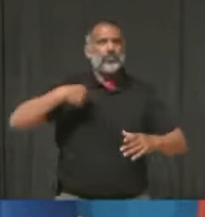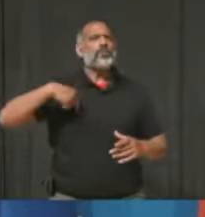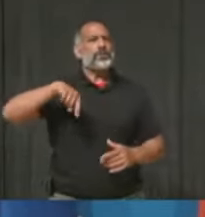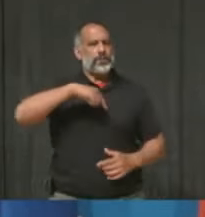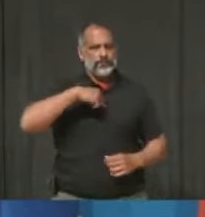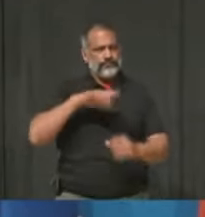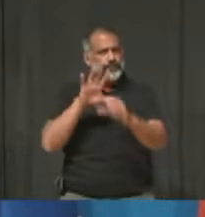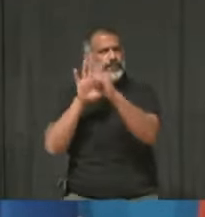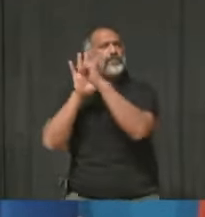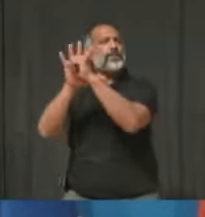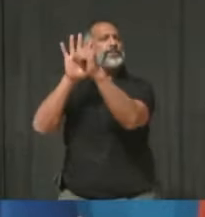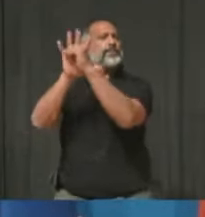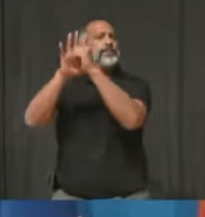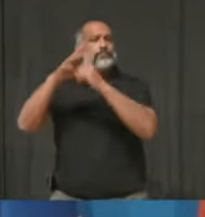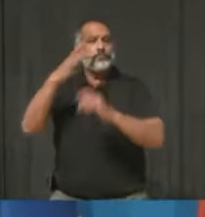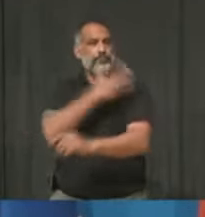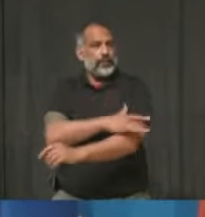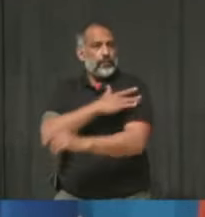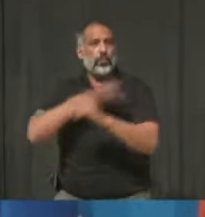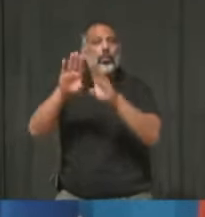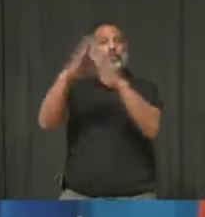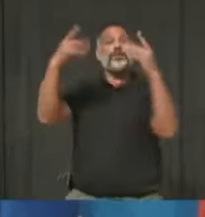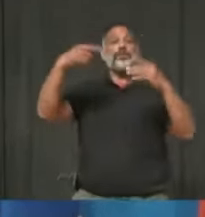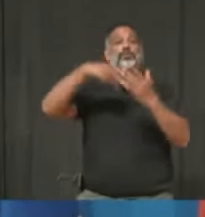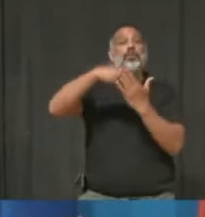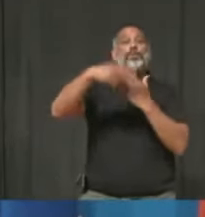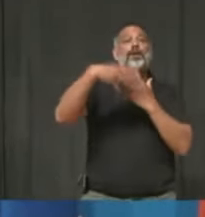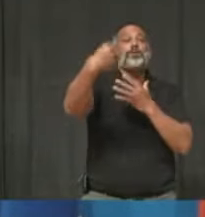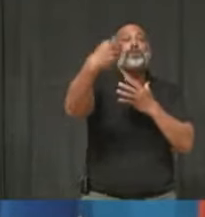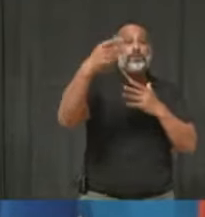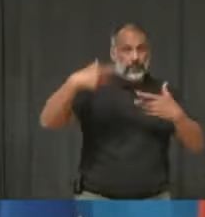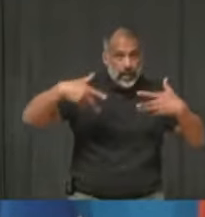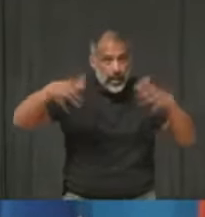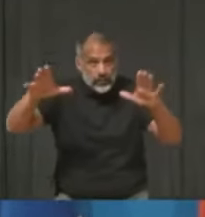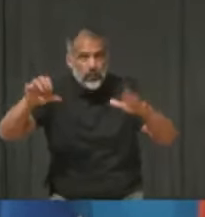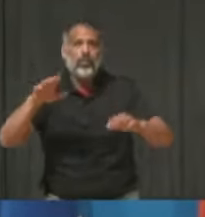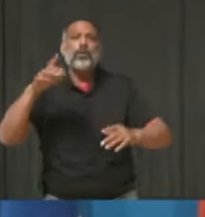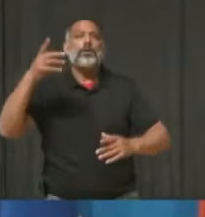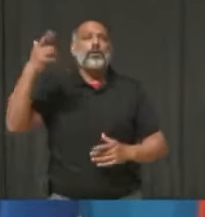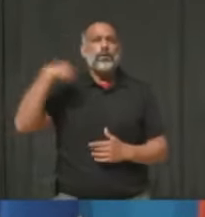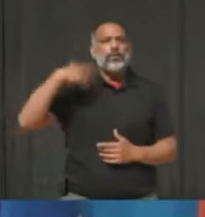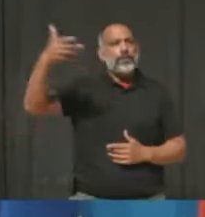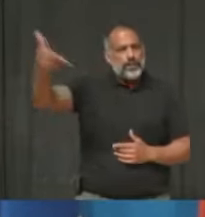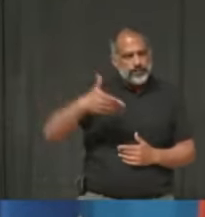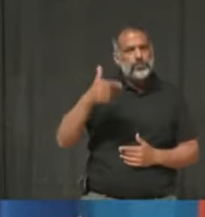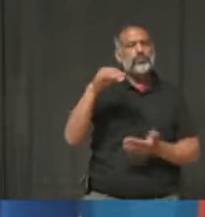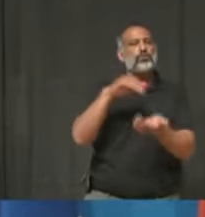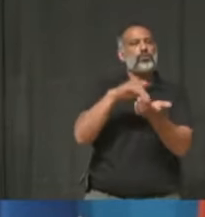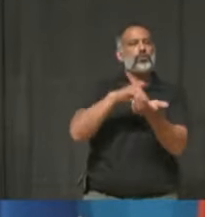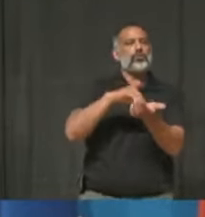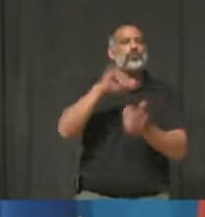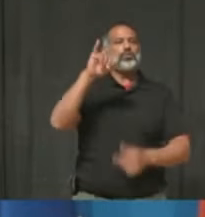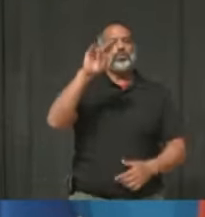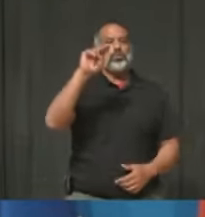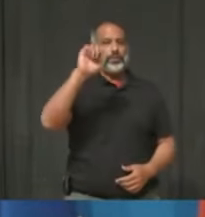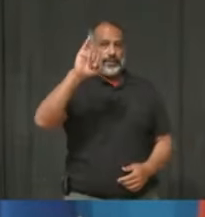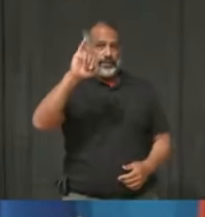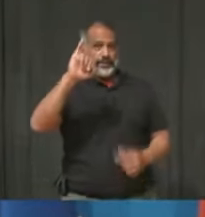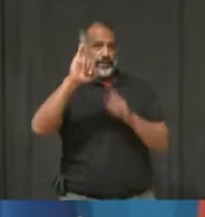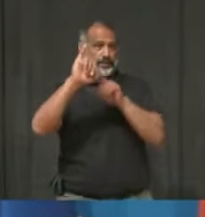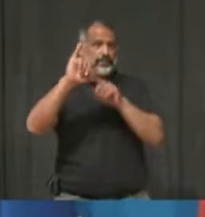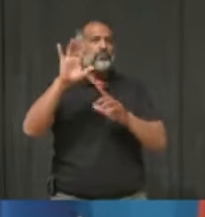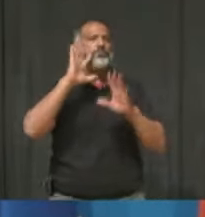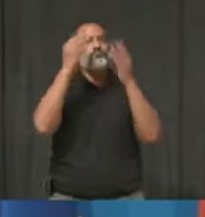to talk a little bit about the low risk of transmission in outdoor settings, and why it's so important to open these